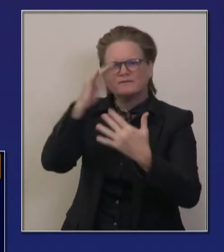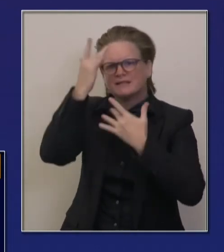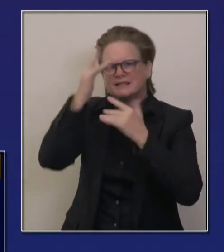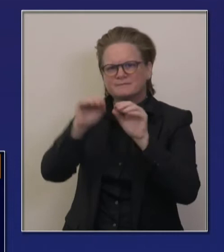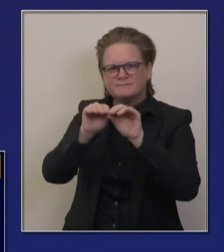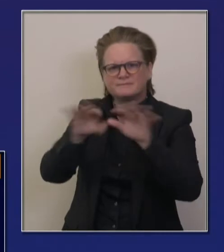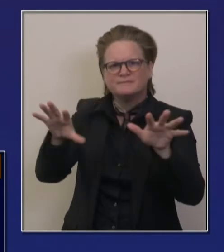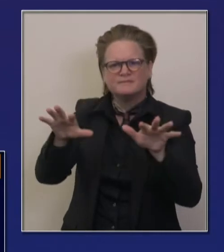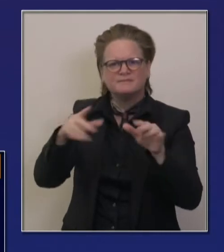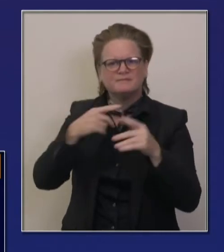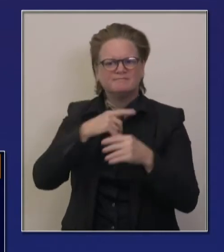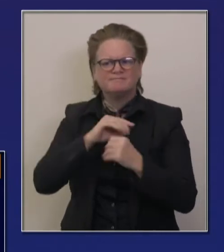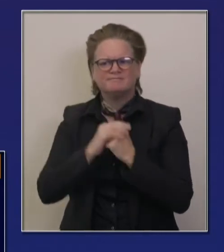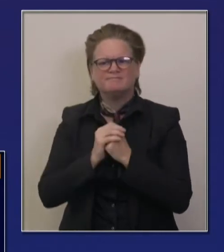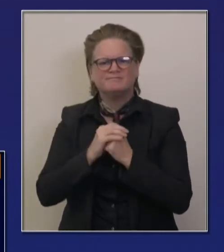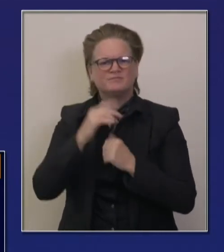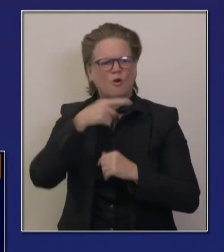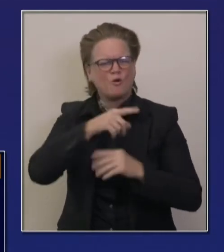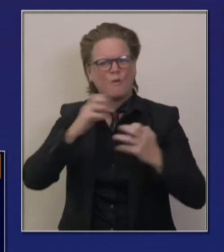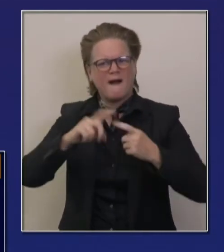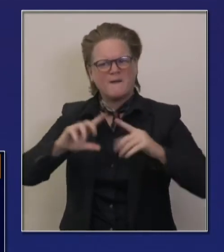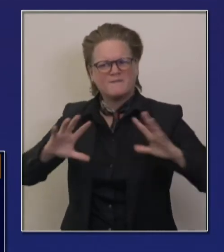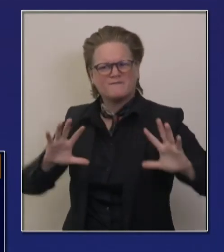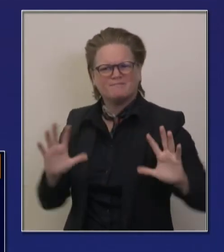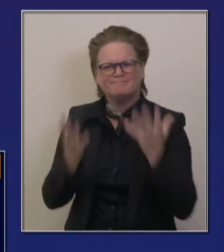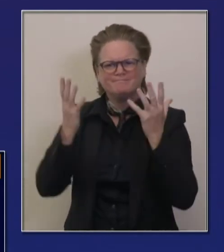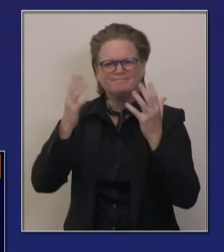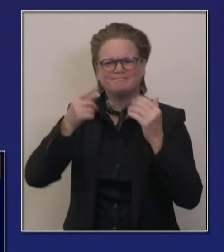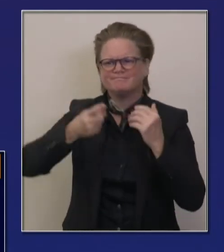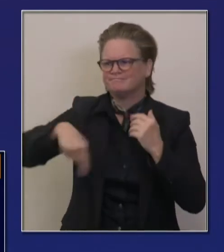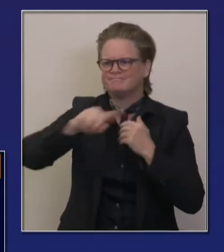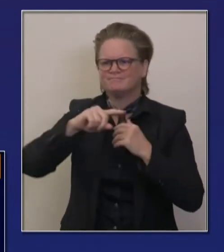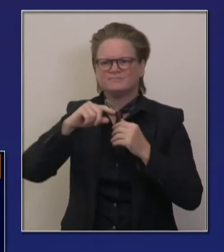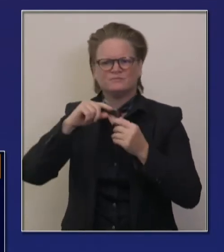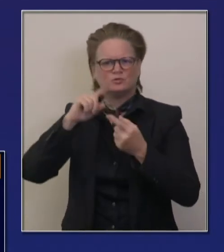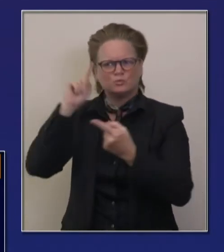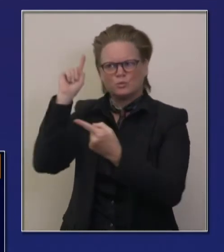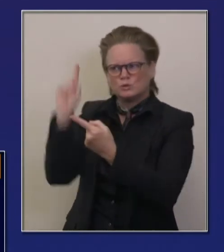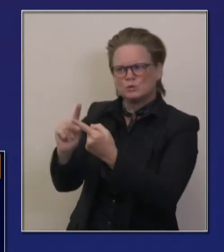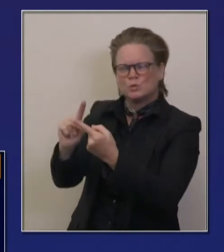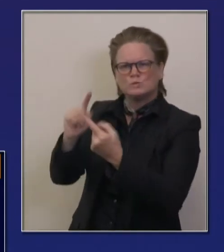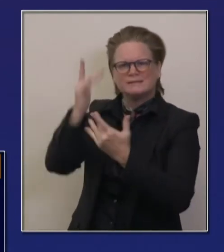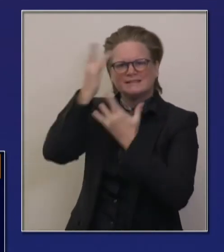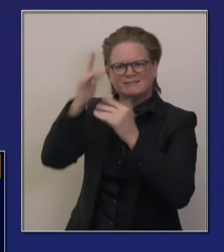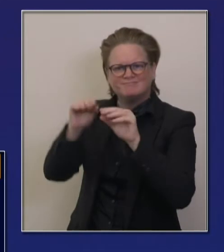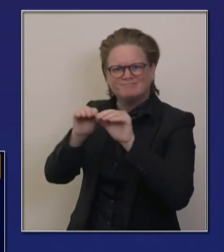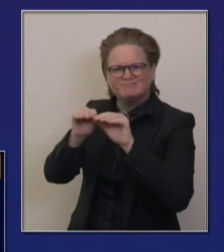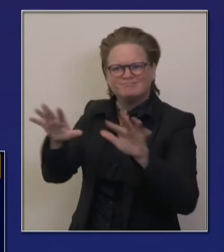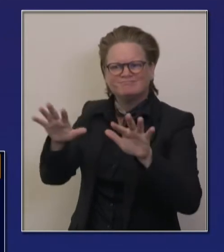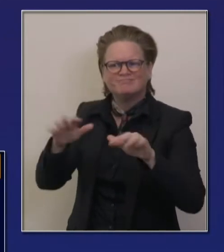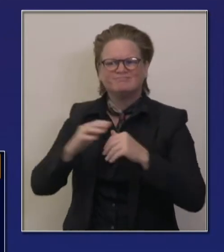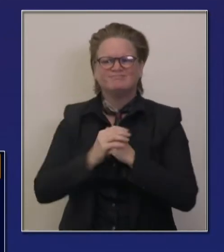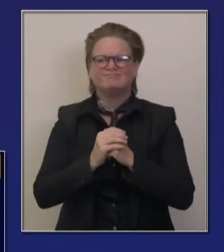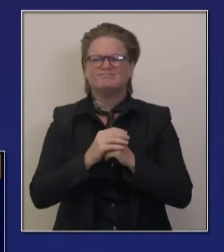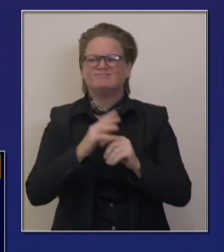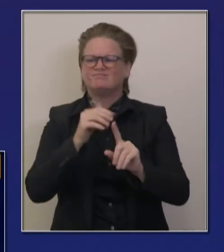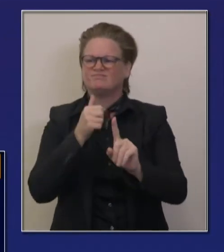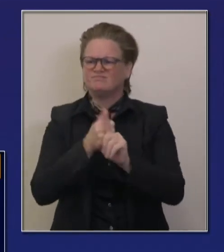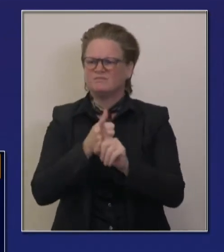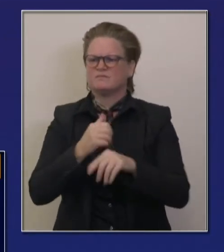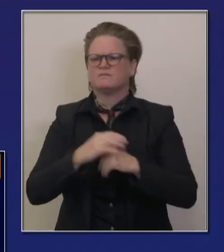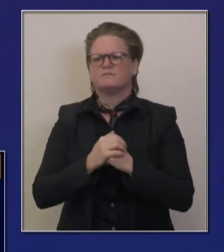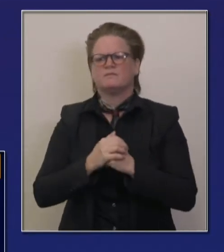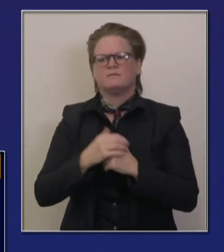this virus, but to mitigate number of deaths related to this virus. Uh, and has put out a lot of protocols that have been,